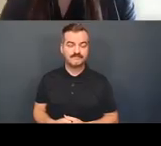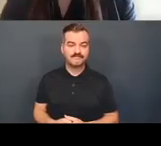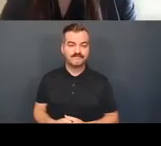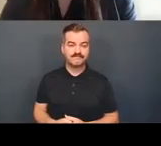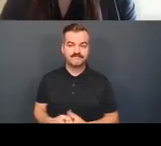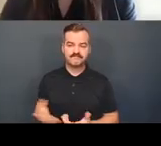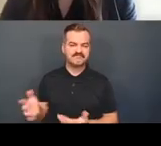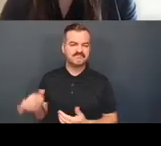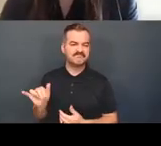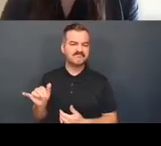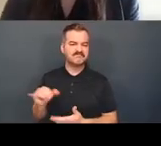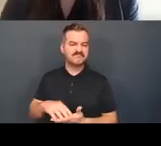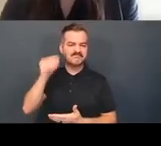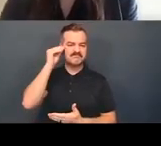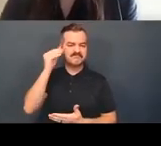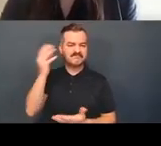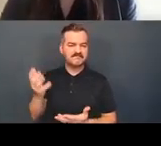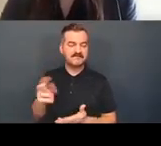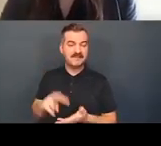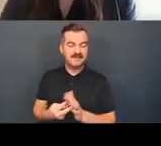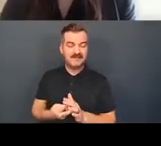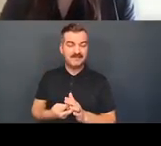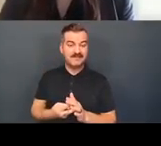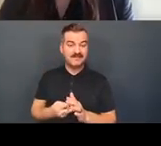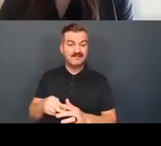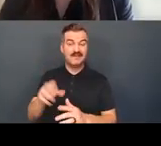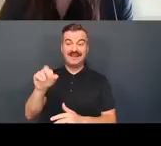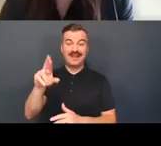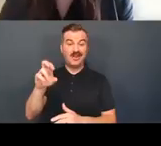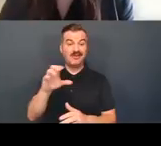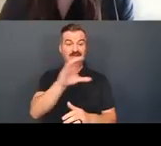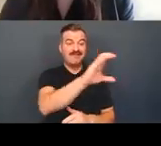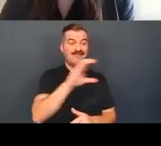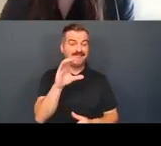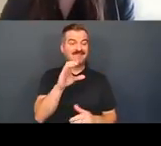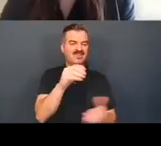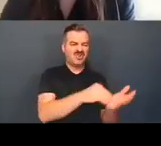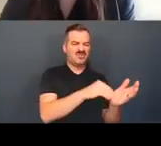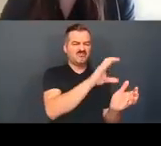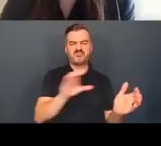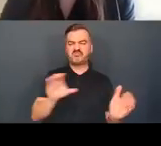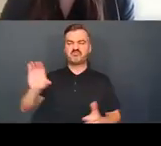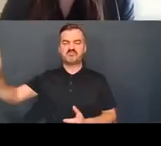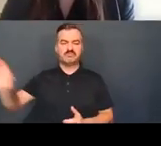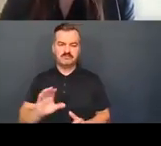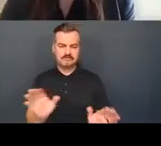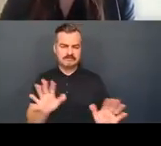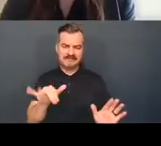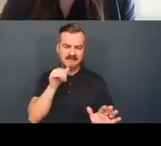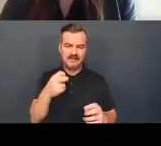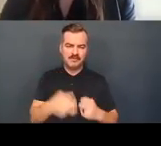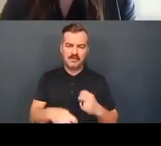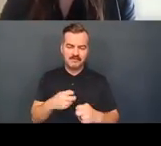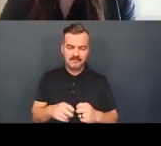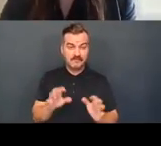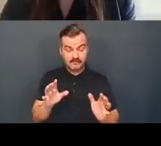So, my point is not that redistributing the direct work of care from the hands of physicians to others is itself a problem. Indeed,